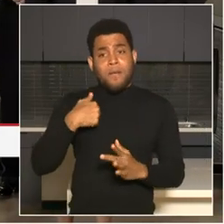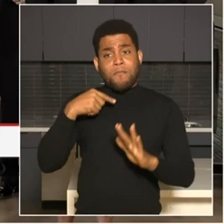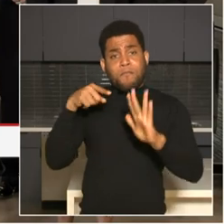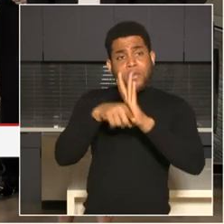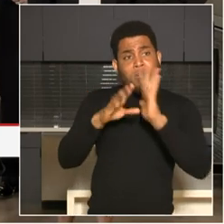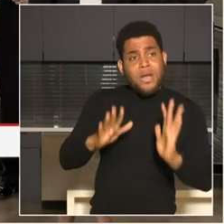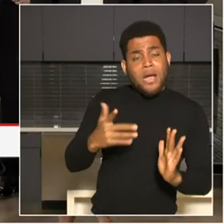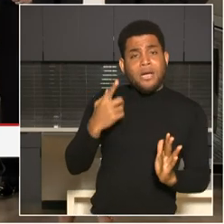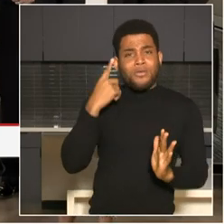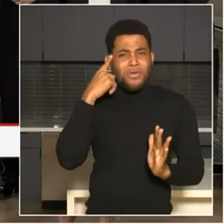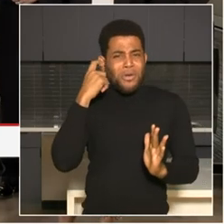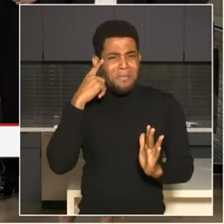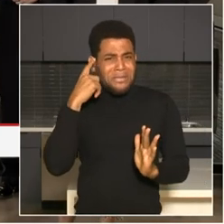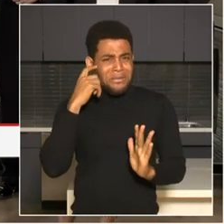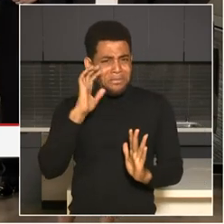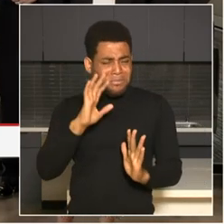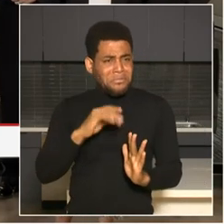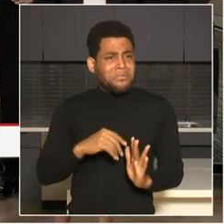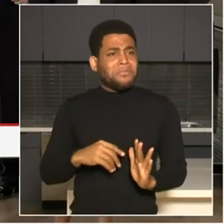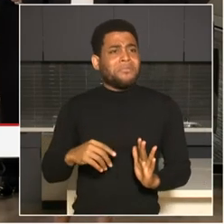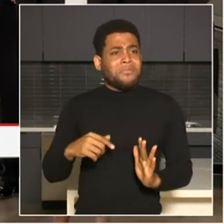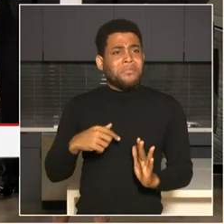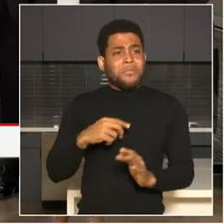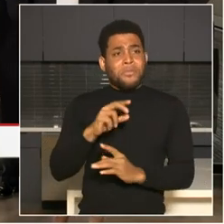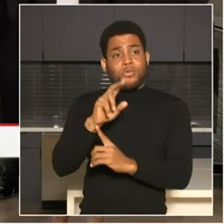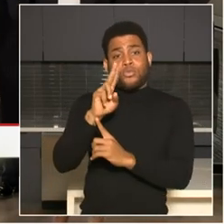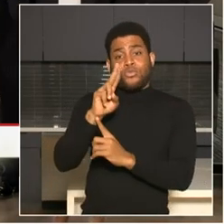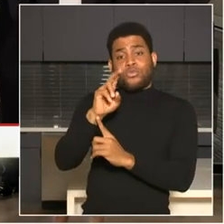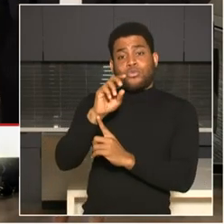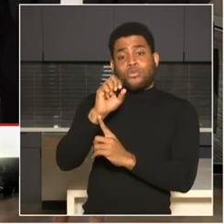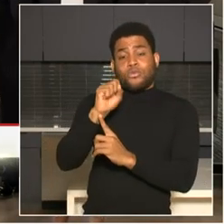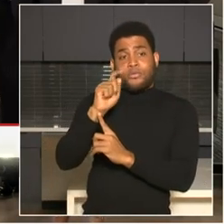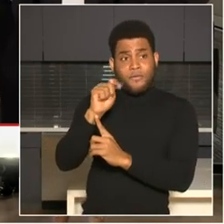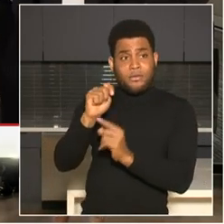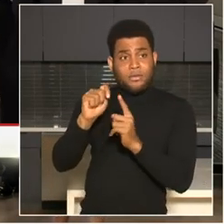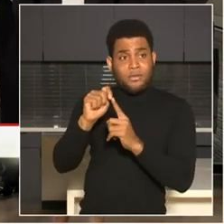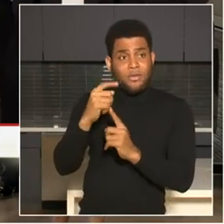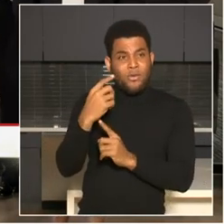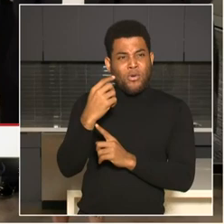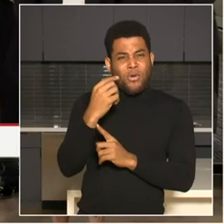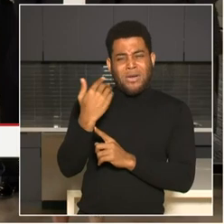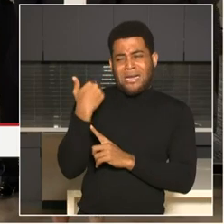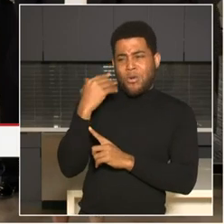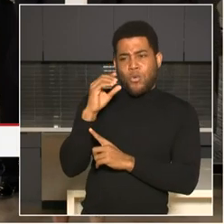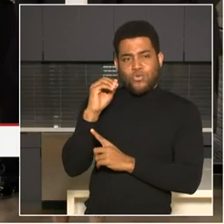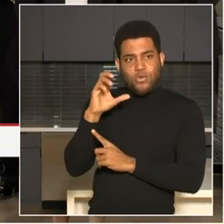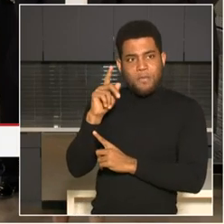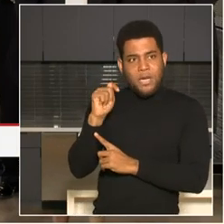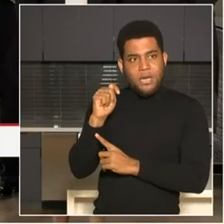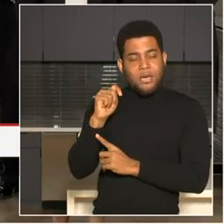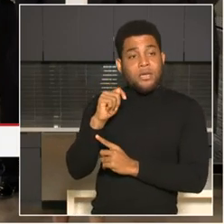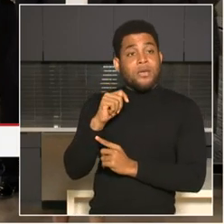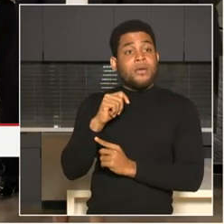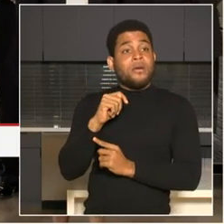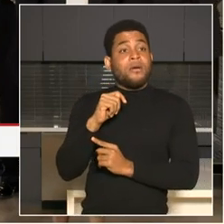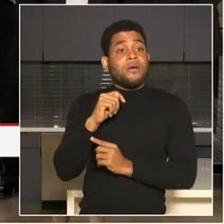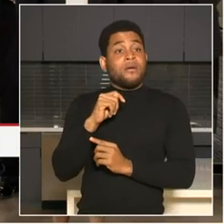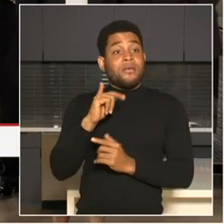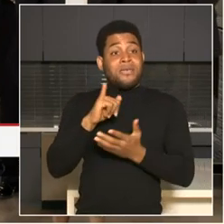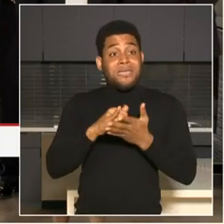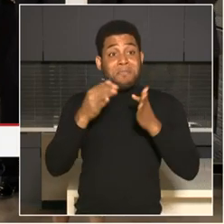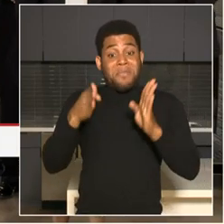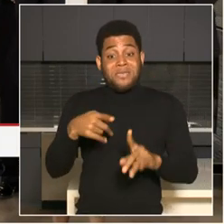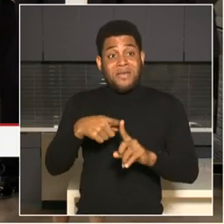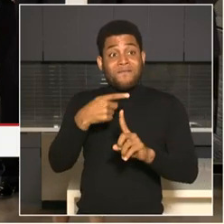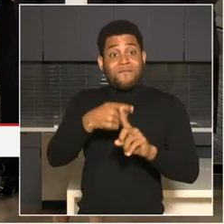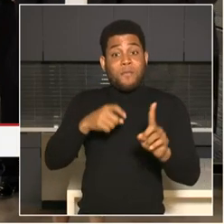uh, a homicide on U street in October, student from Fairfax County, it appears there was some miscommunication or perhaps